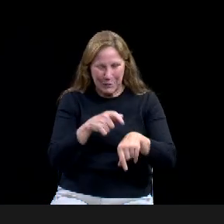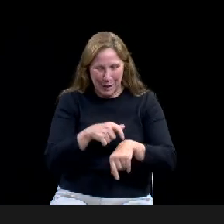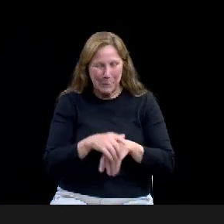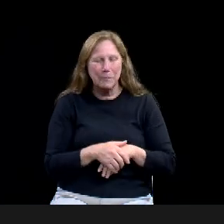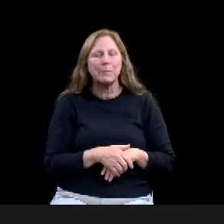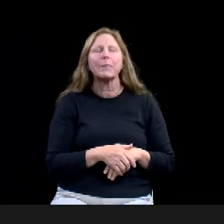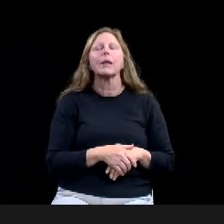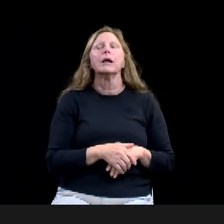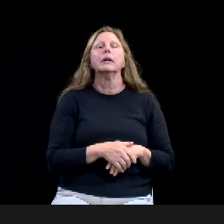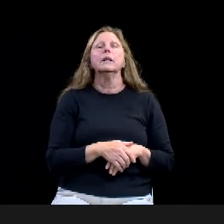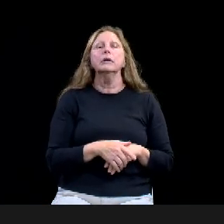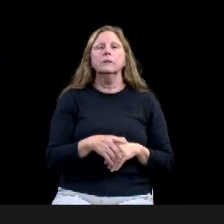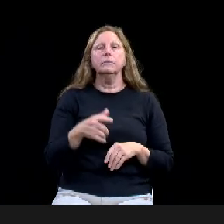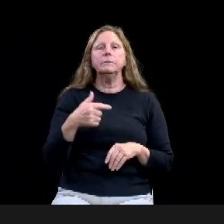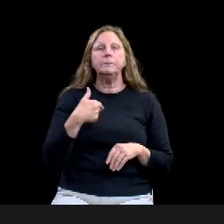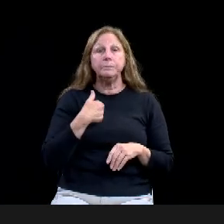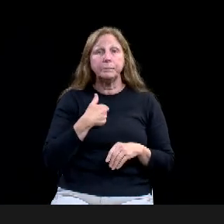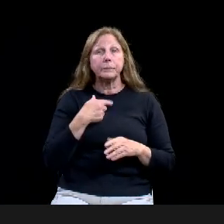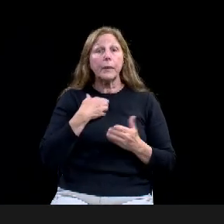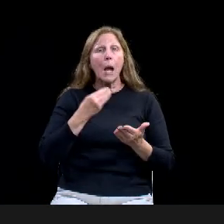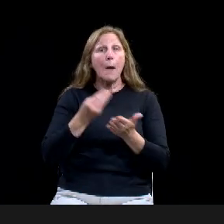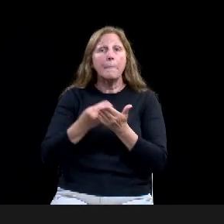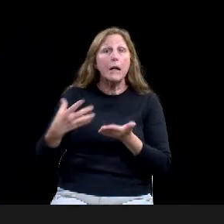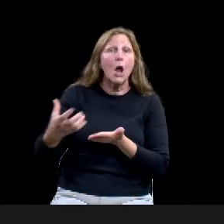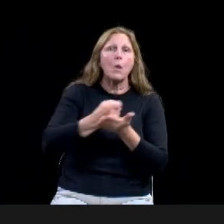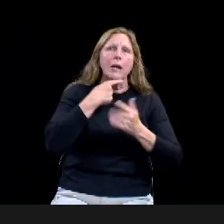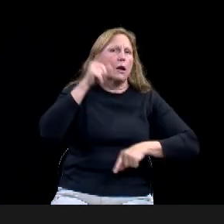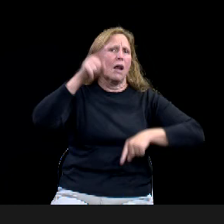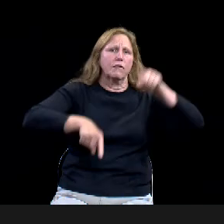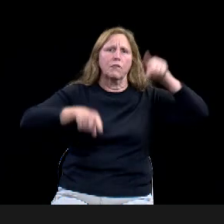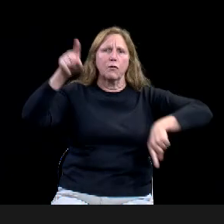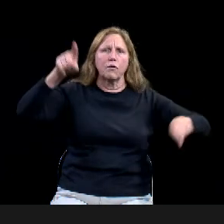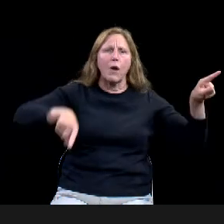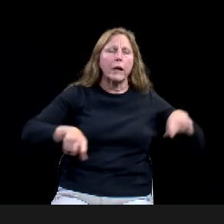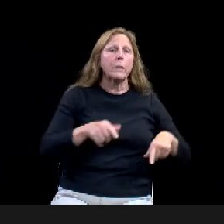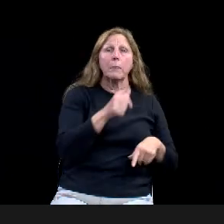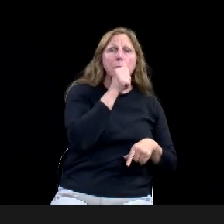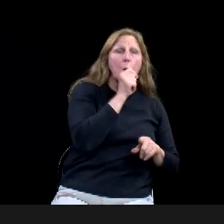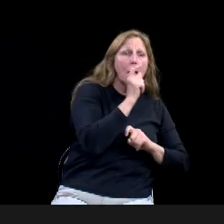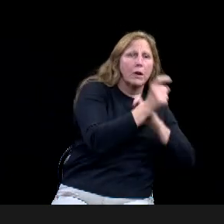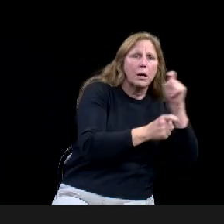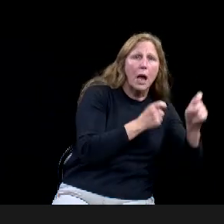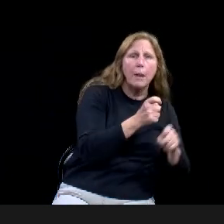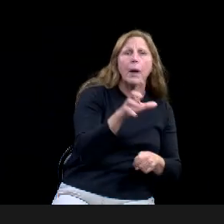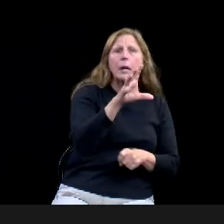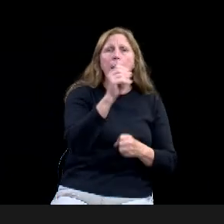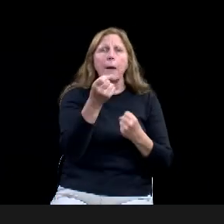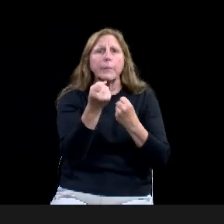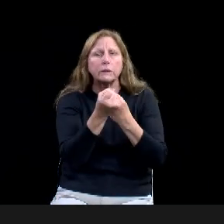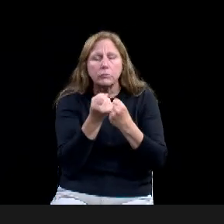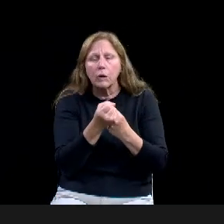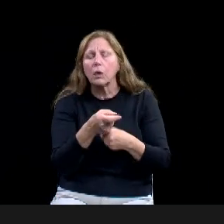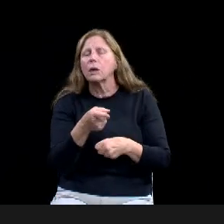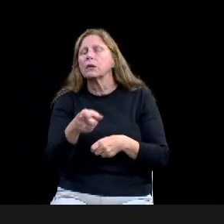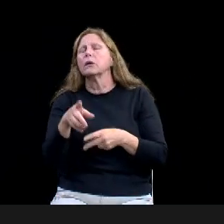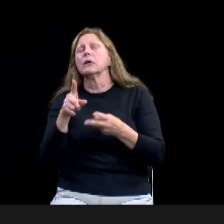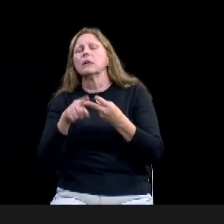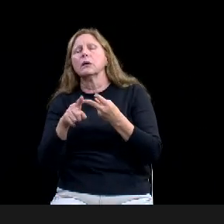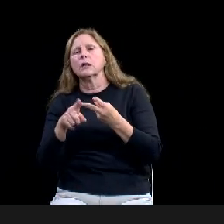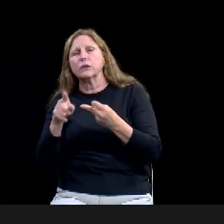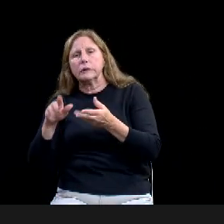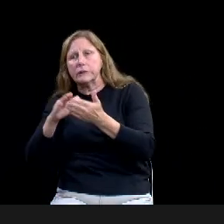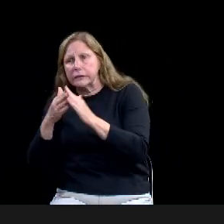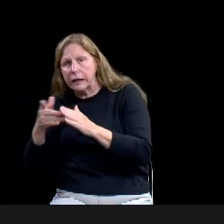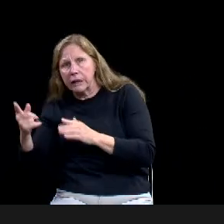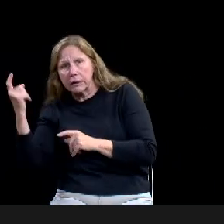support, uh, to the city and its earned income. Uh, and honestly, quite honestly, we need to correct